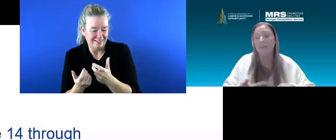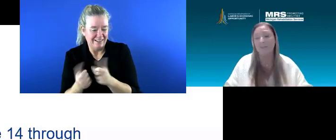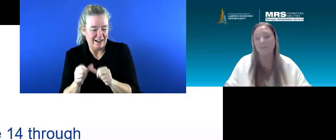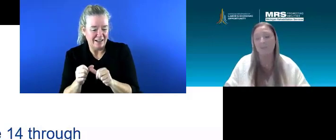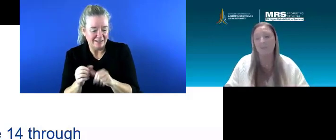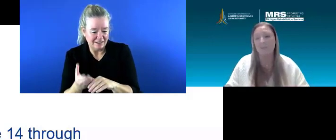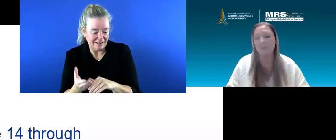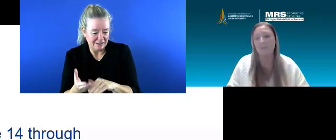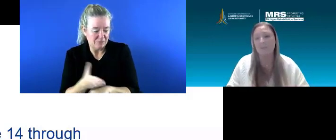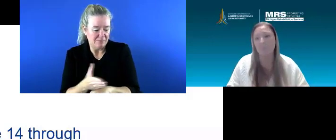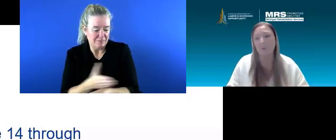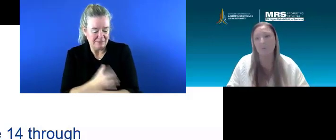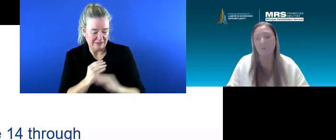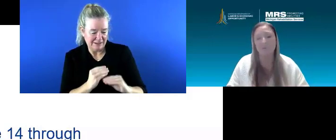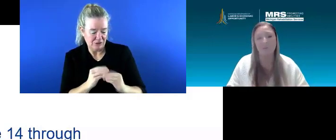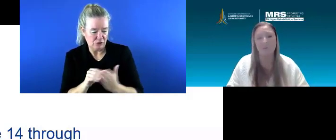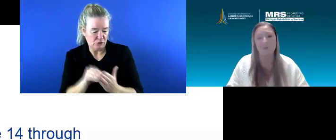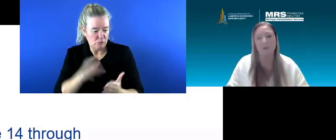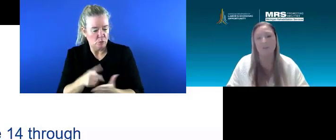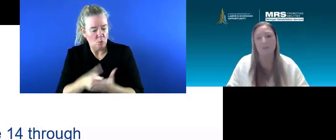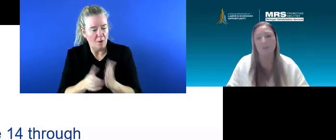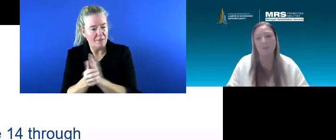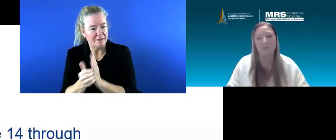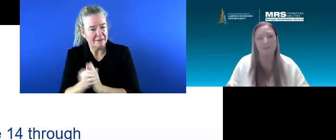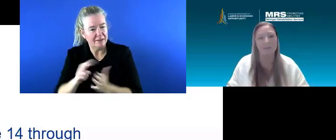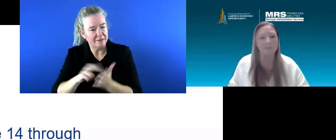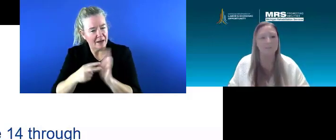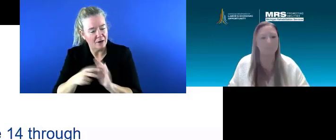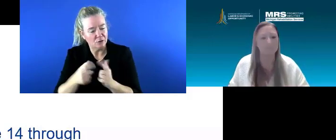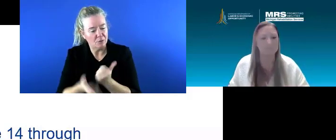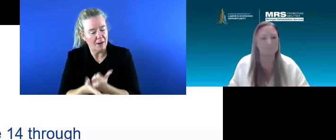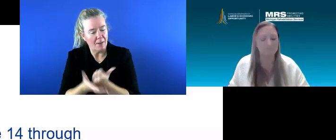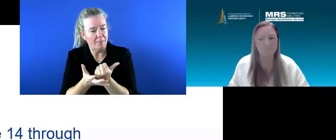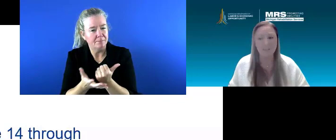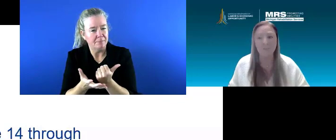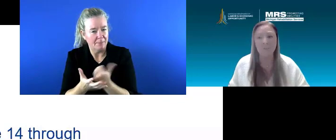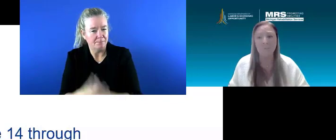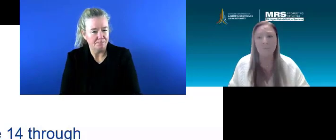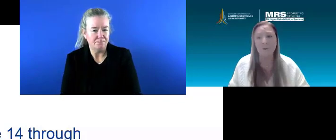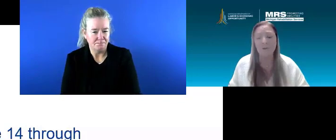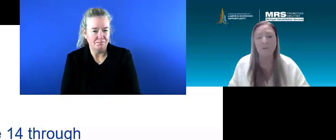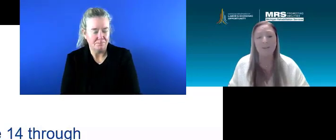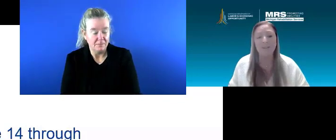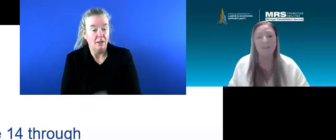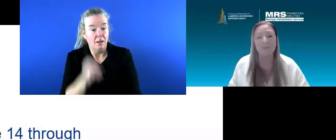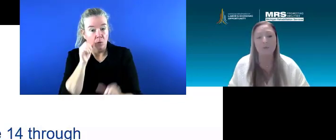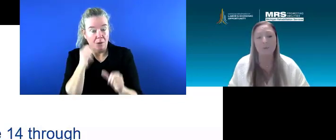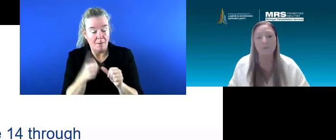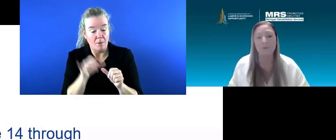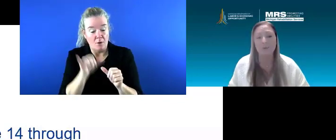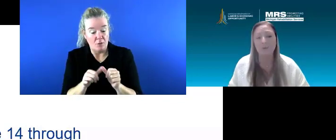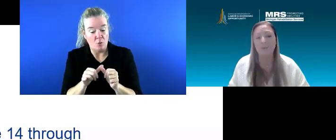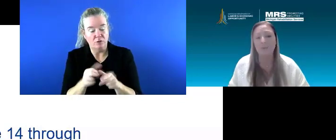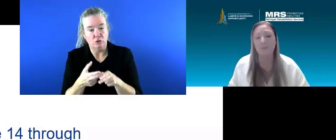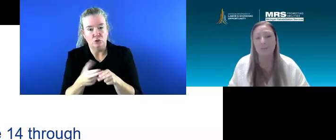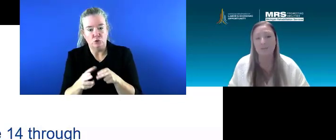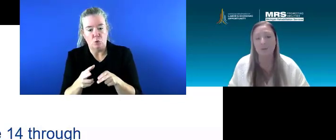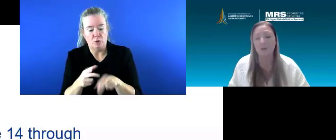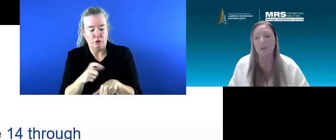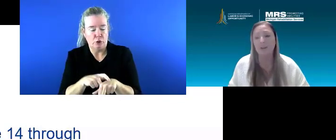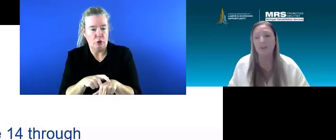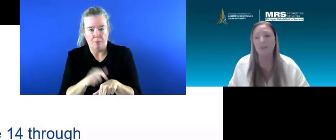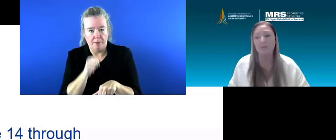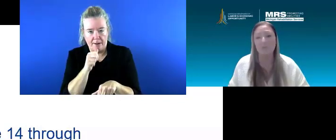and teaching those students what those skills are to assist them. And remember, these are short term in